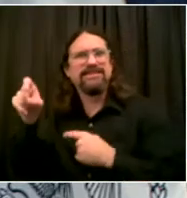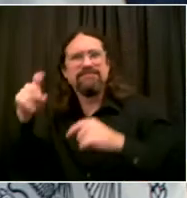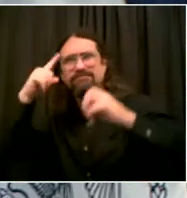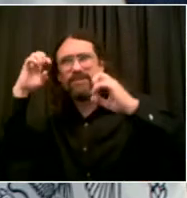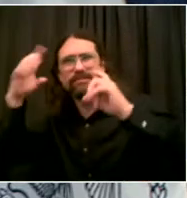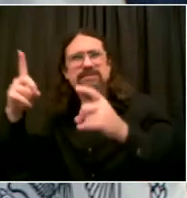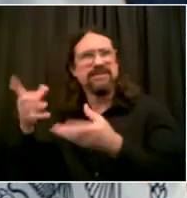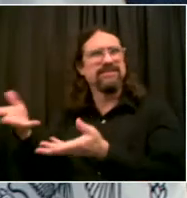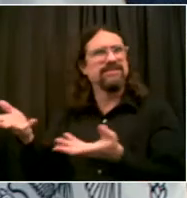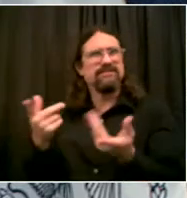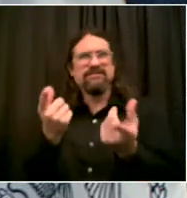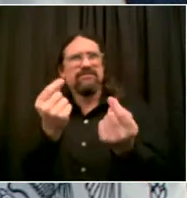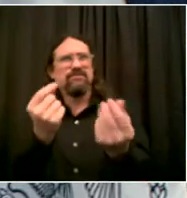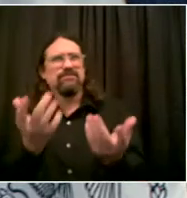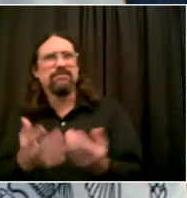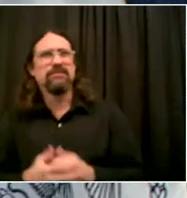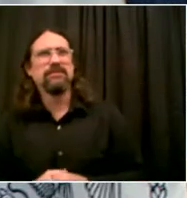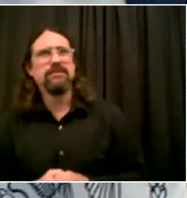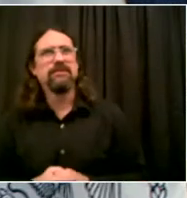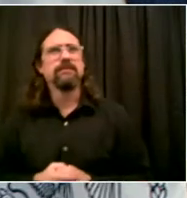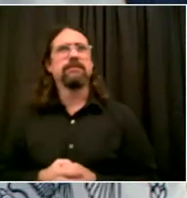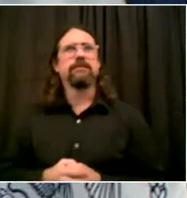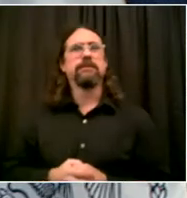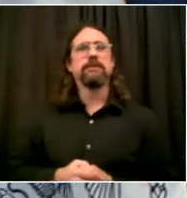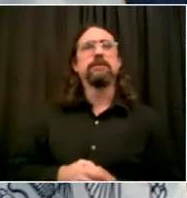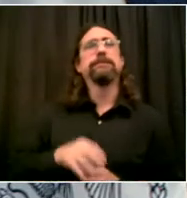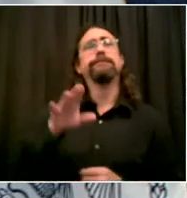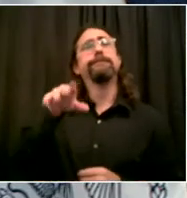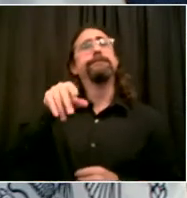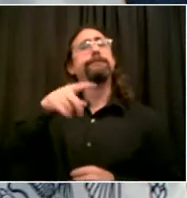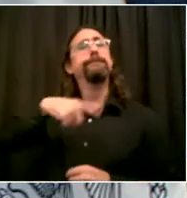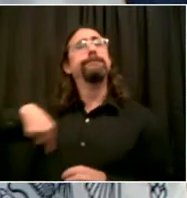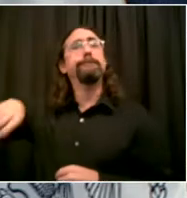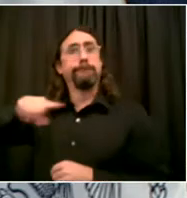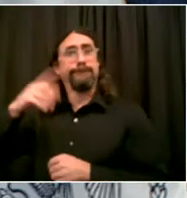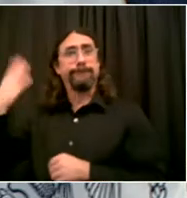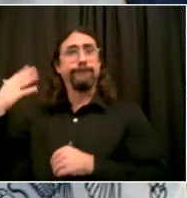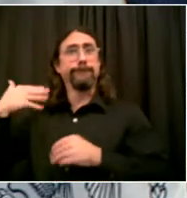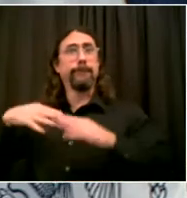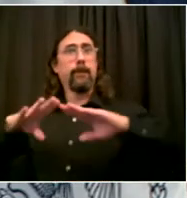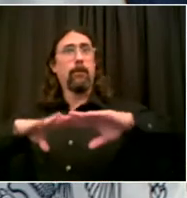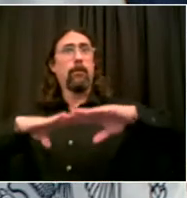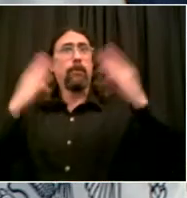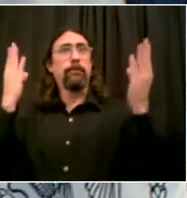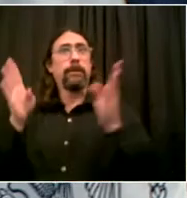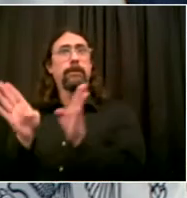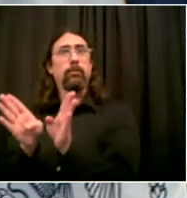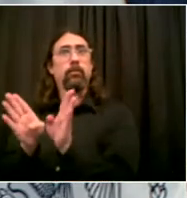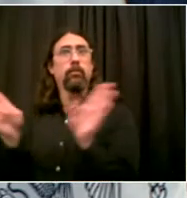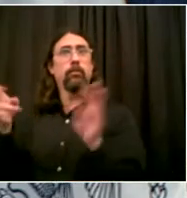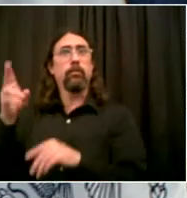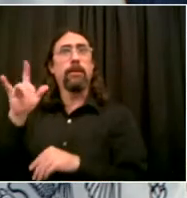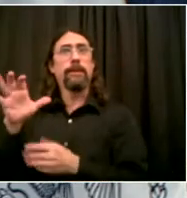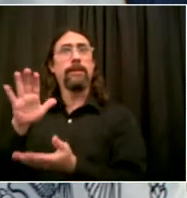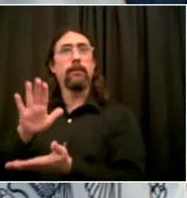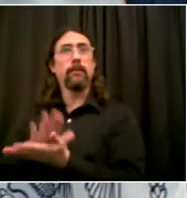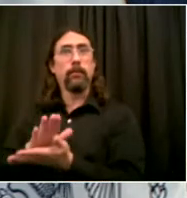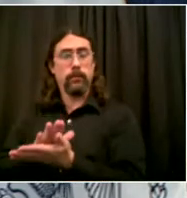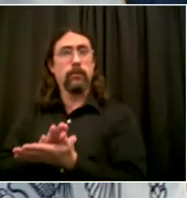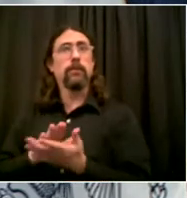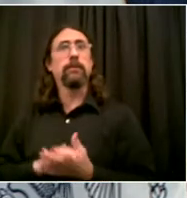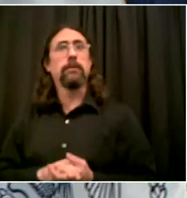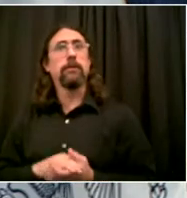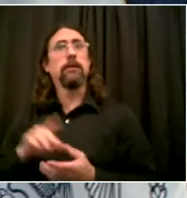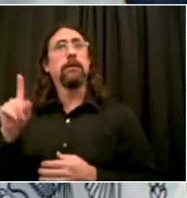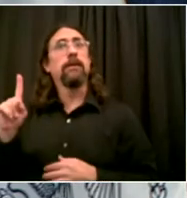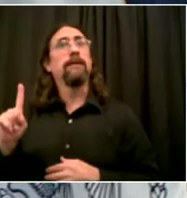needs kids, our District 75 schools, because unquestionably this is where the in-person learning has the biggest